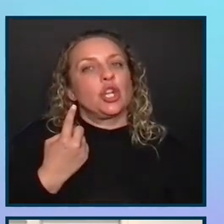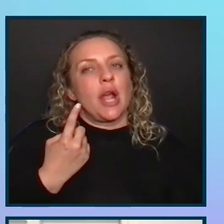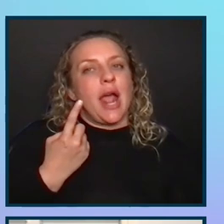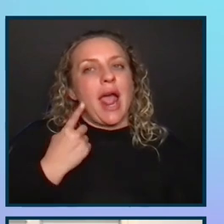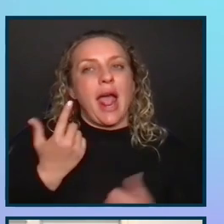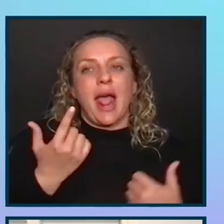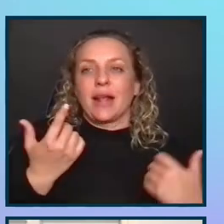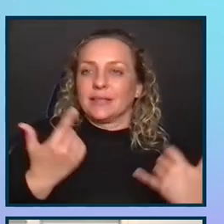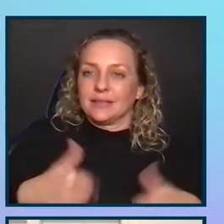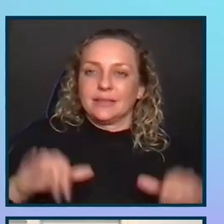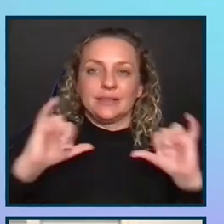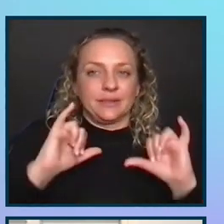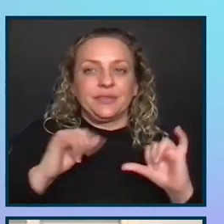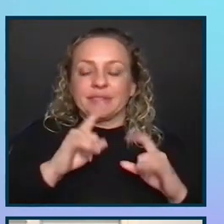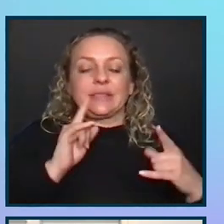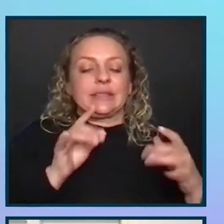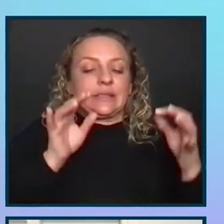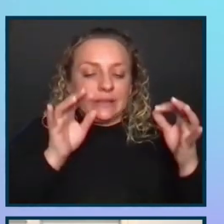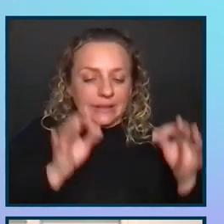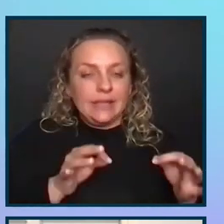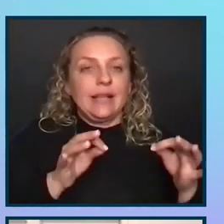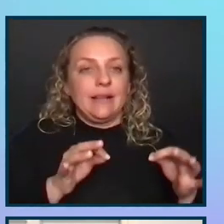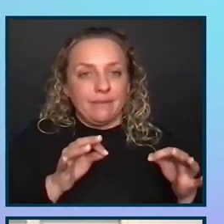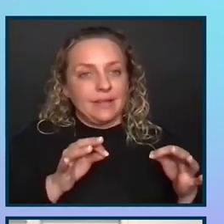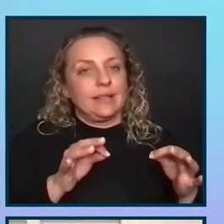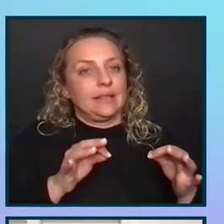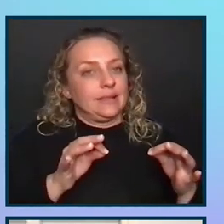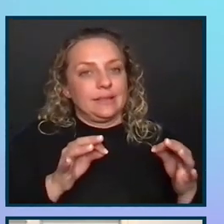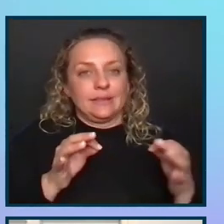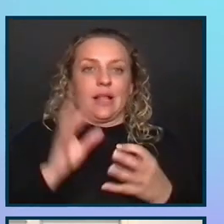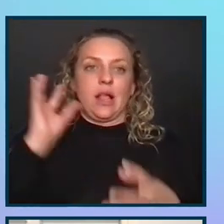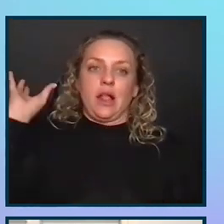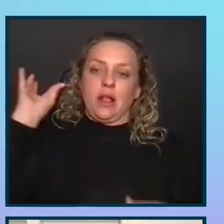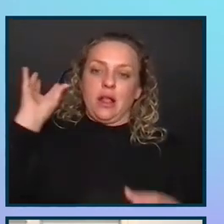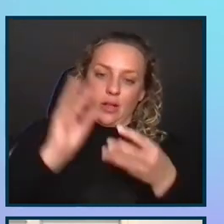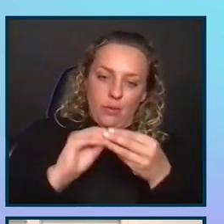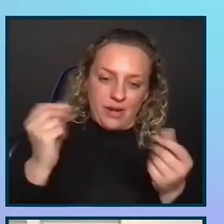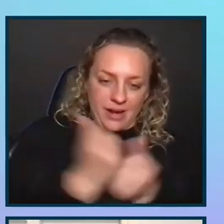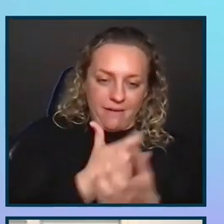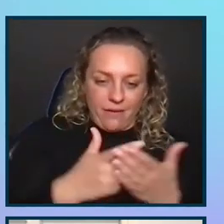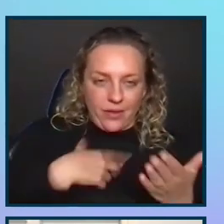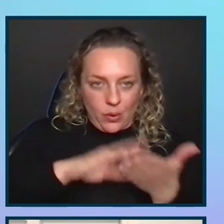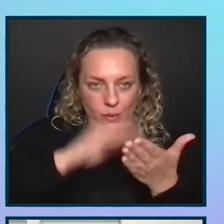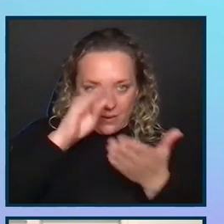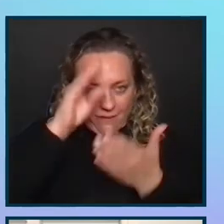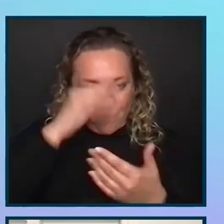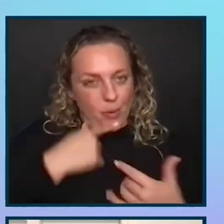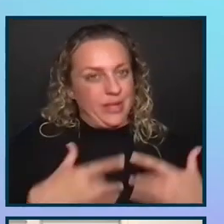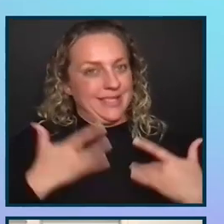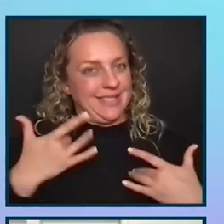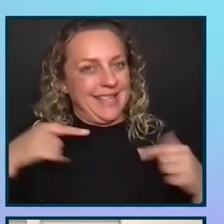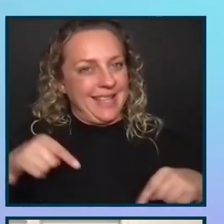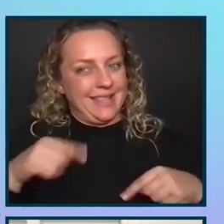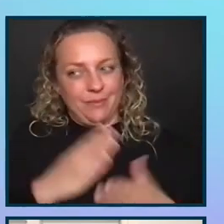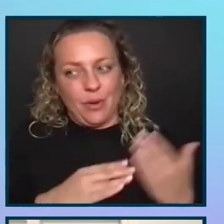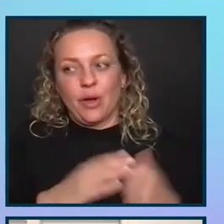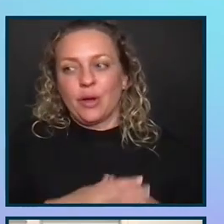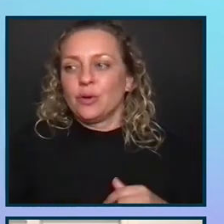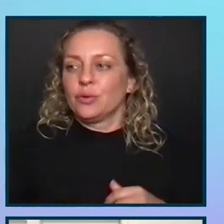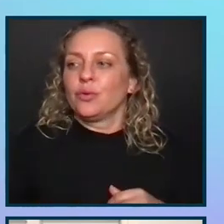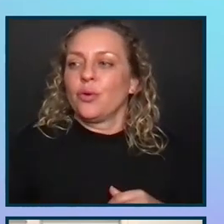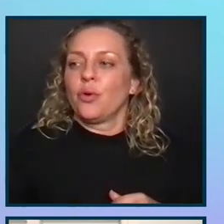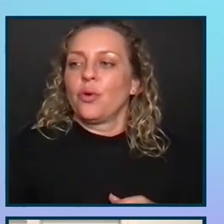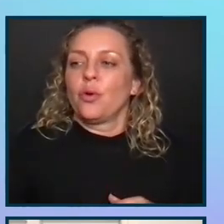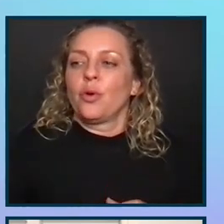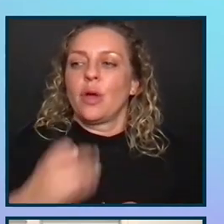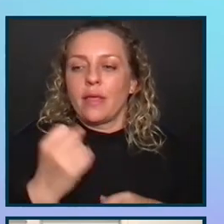yet, this is definitely the culmination of all of our good lessons. I'm very excited to share about this one. So this product